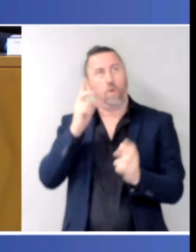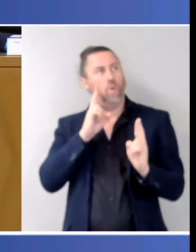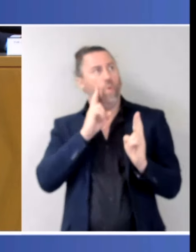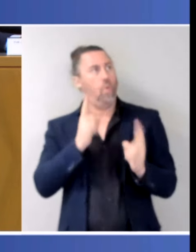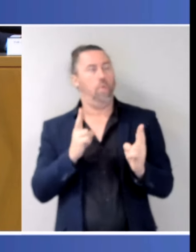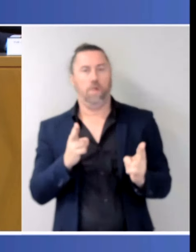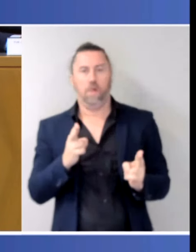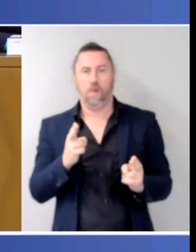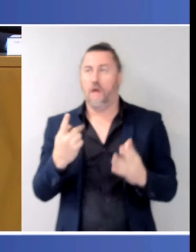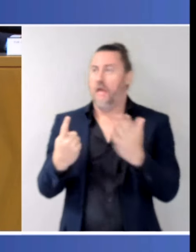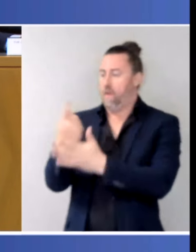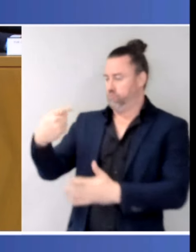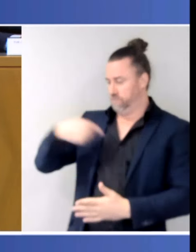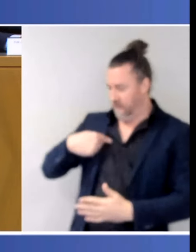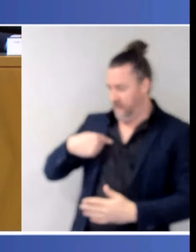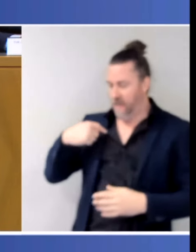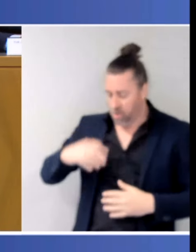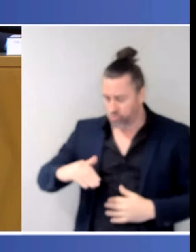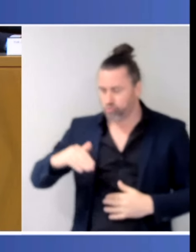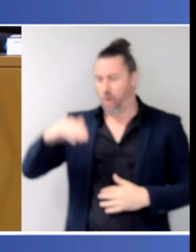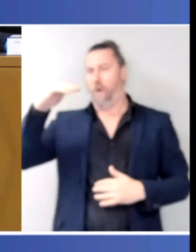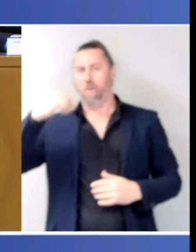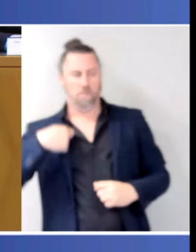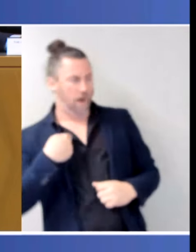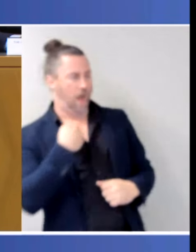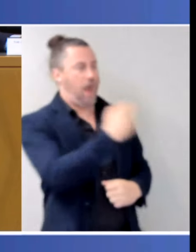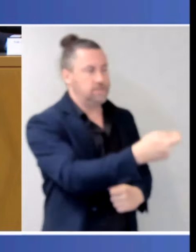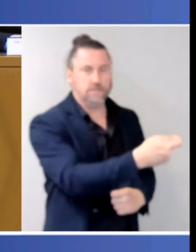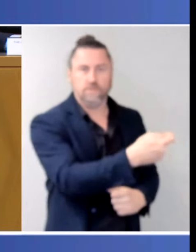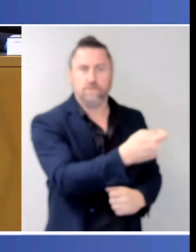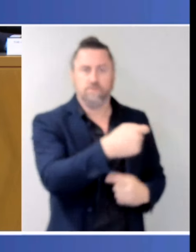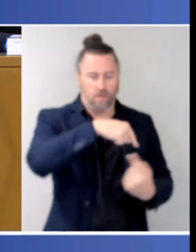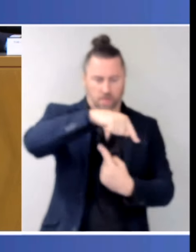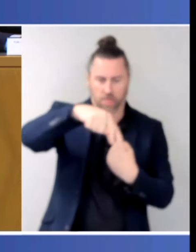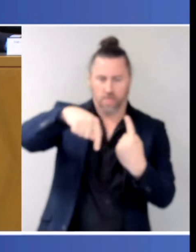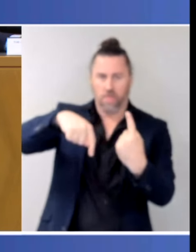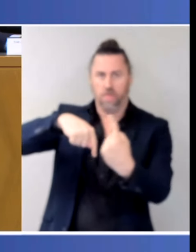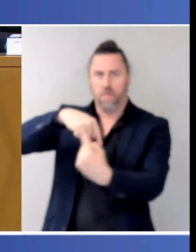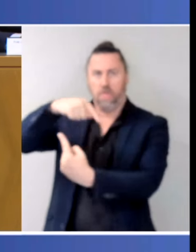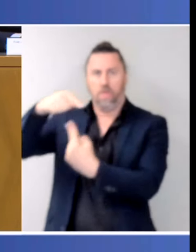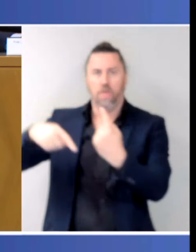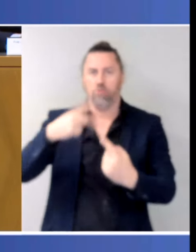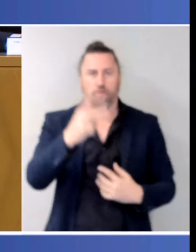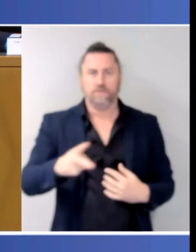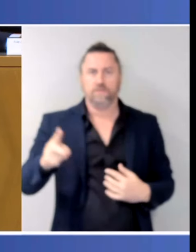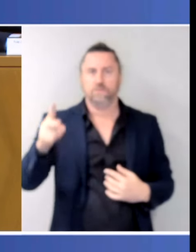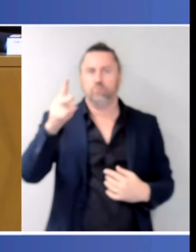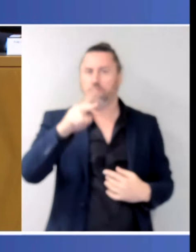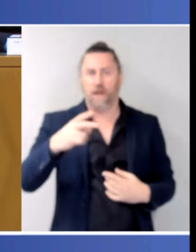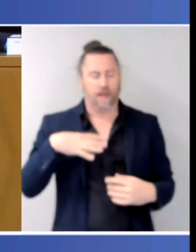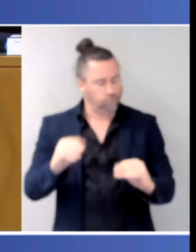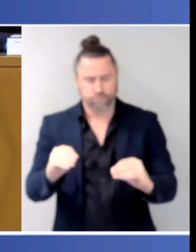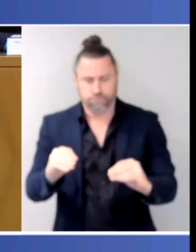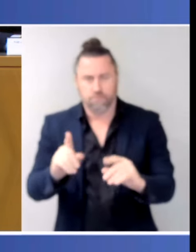for this to occur? And that $80 million is a part of that. In addition to that,